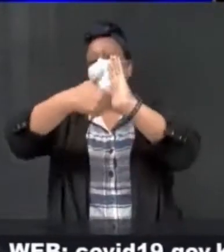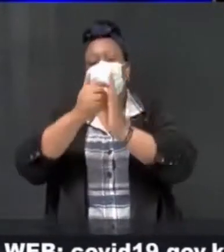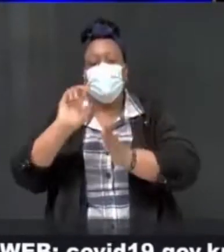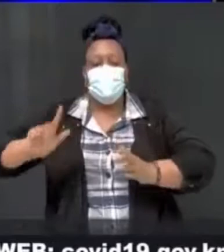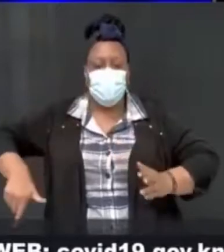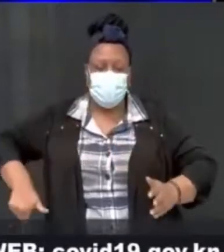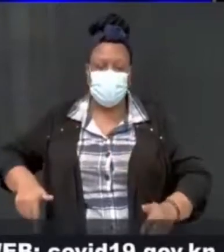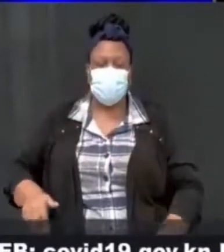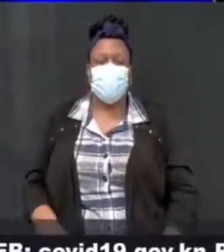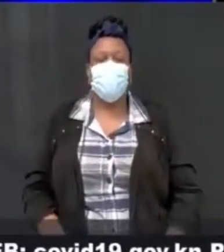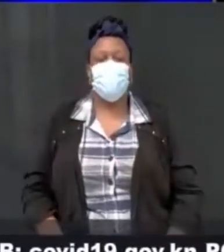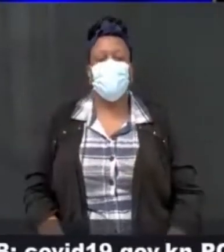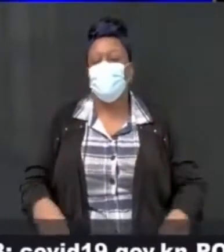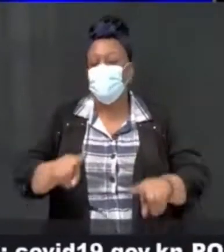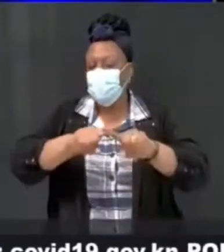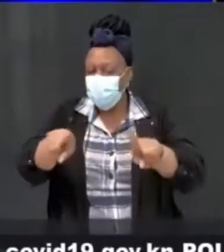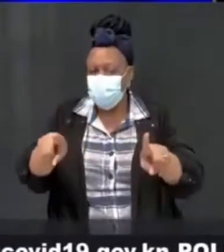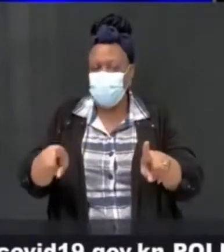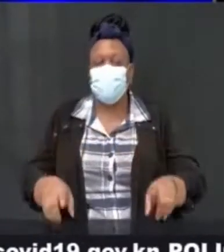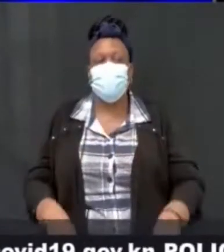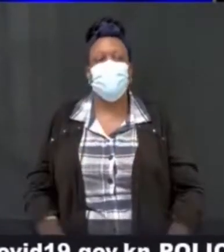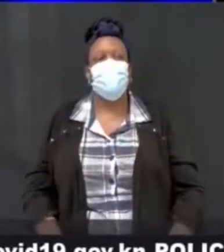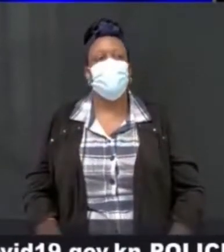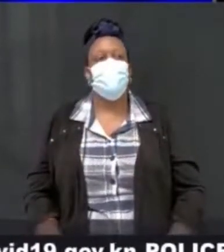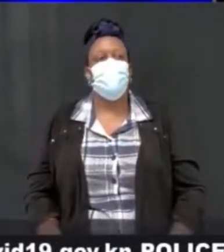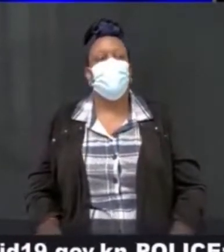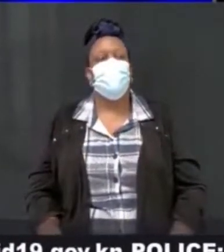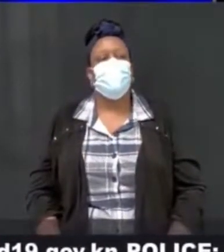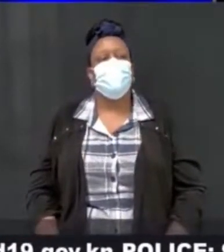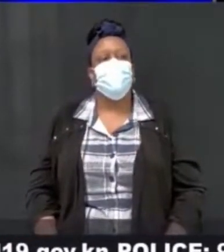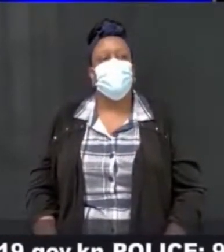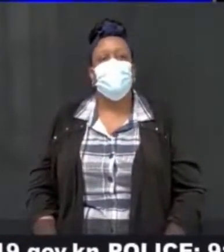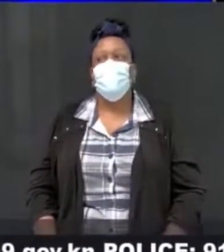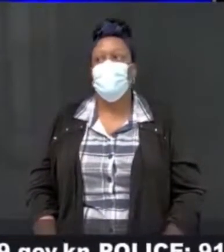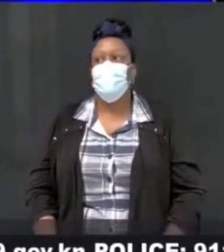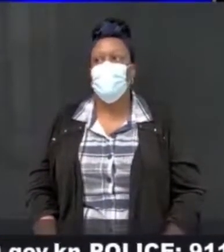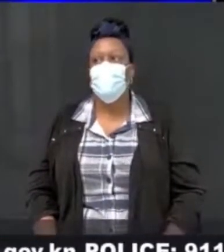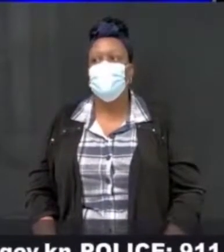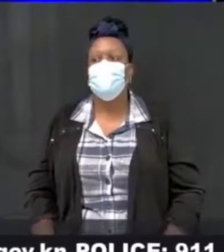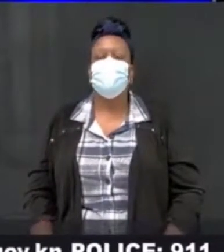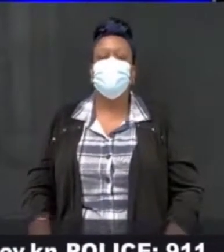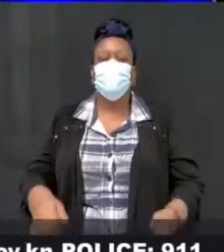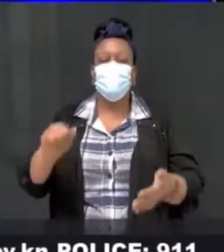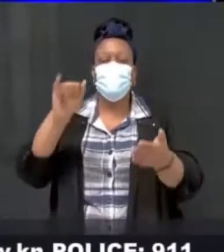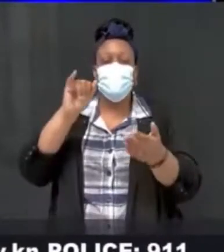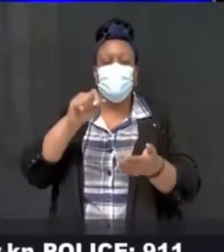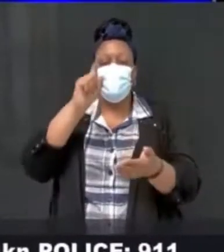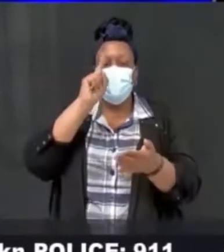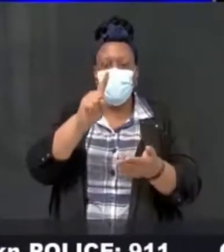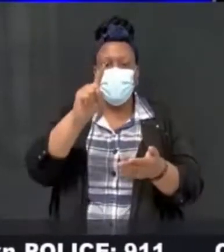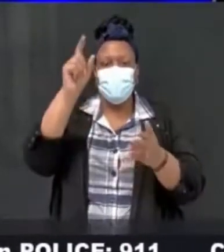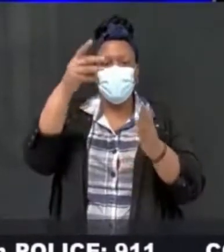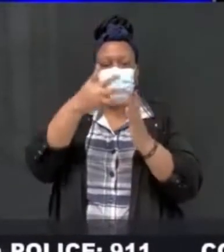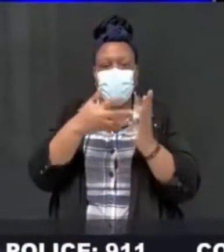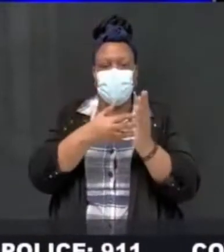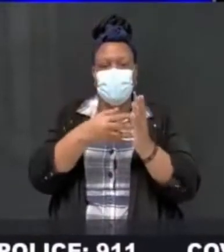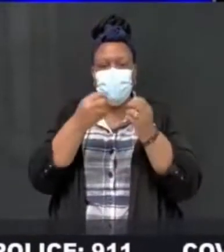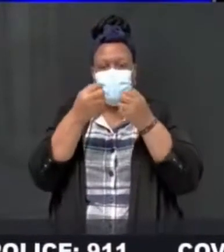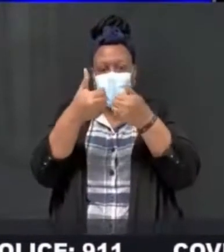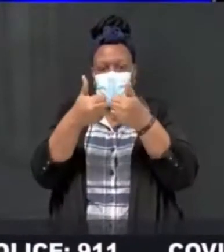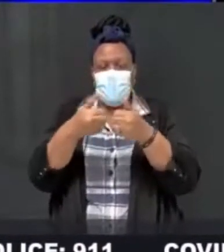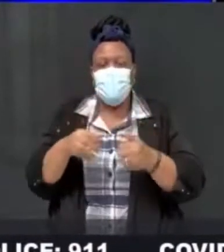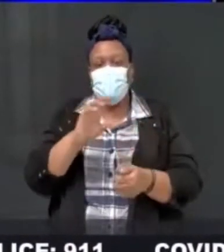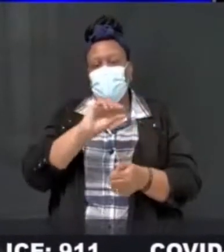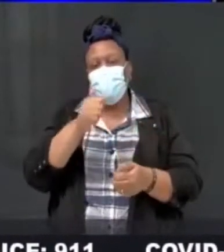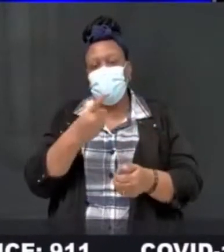losing persons here, but let me start. So, with the antibody tests, and those are the type of tests that were given to us last year when we